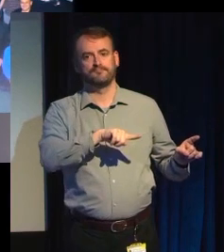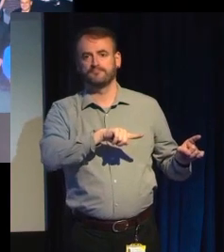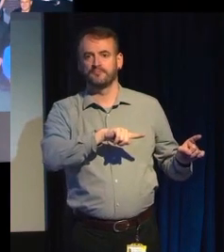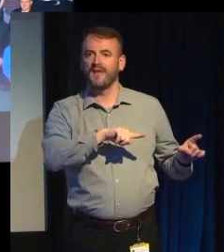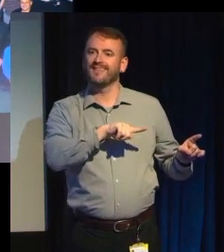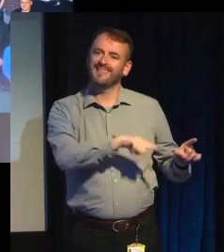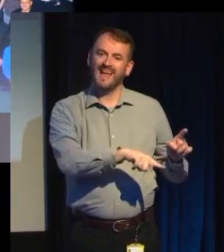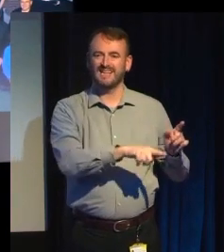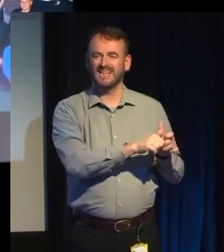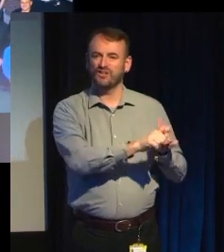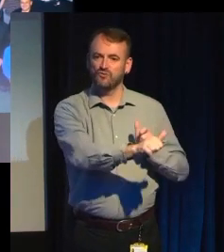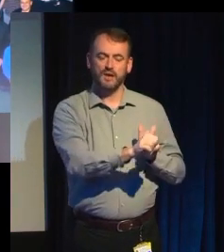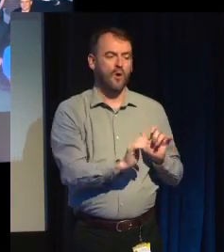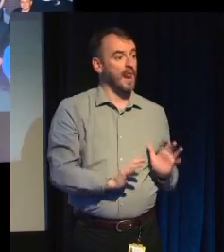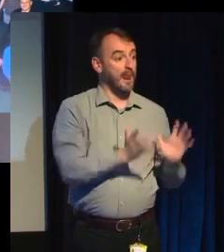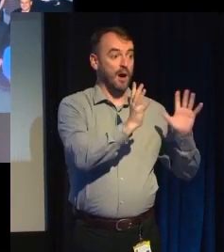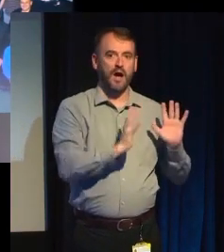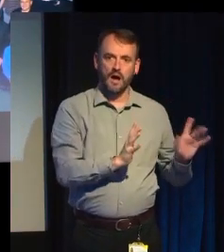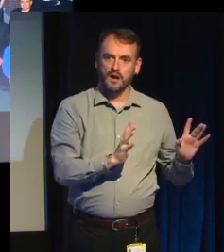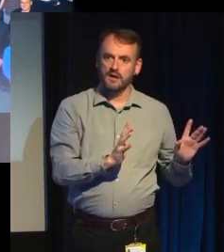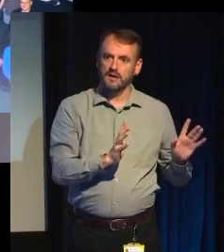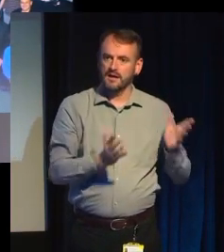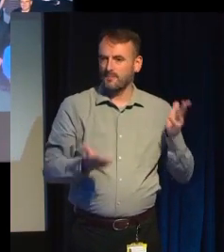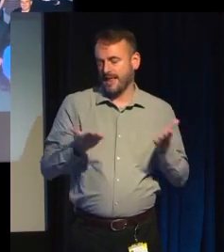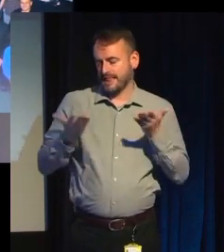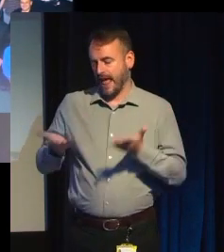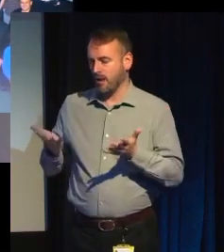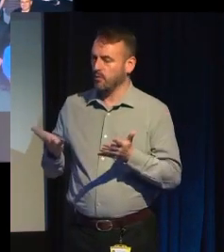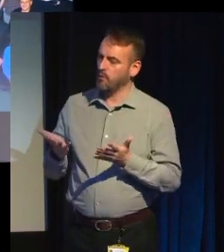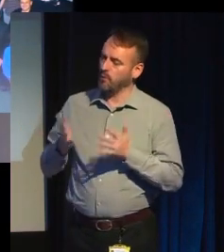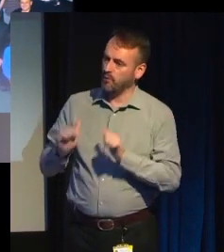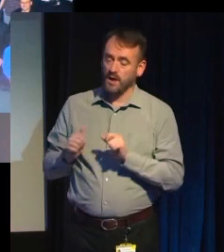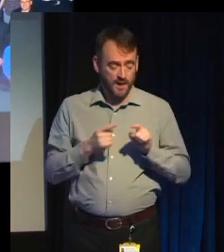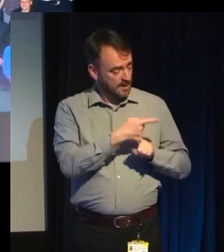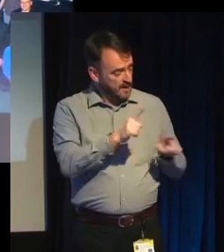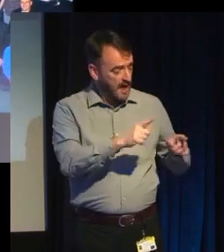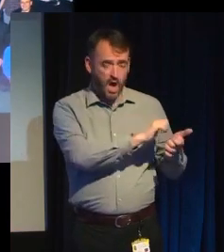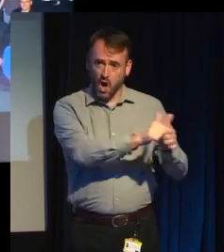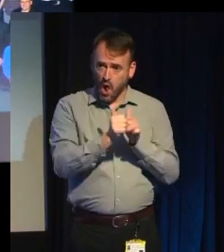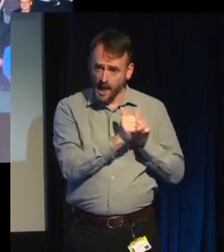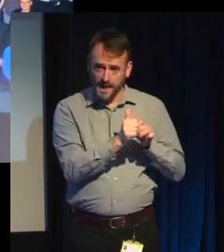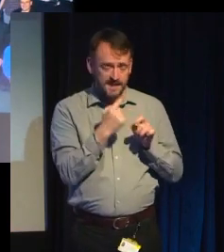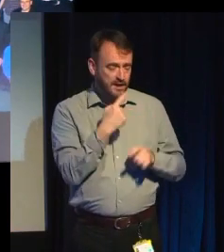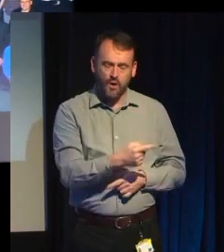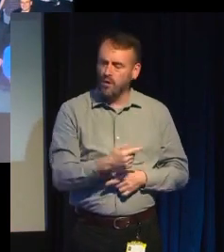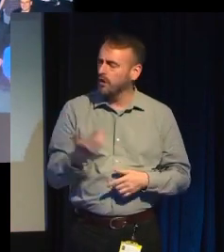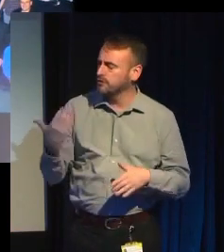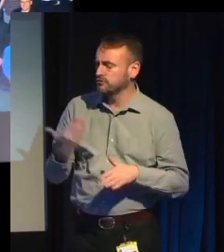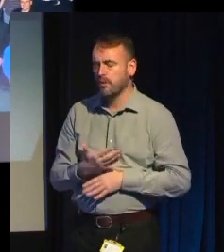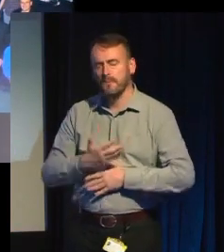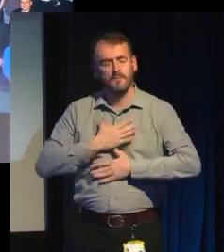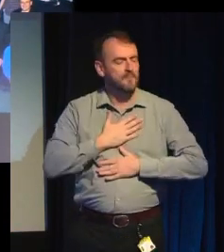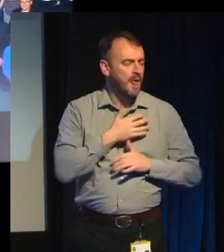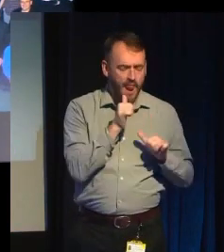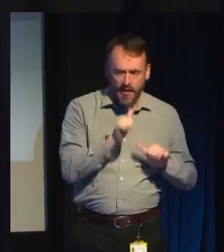compared to what it is today. Because my colleagues would literally say that they loved their jobs, that they were embarrassed to tell